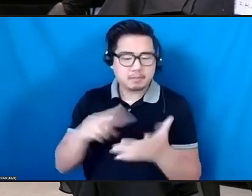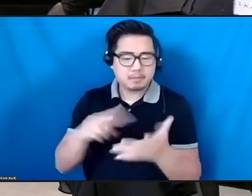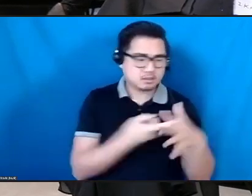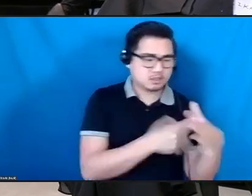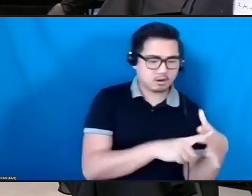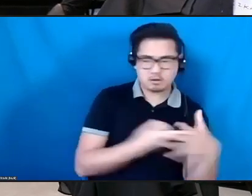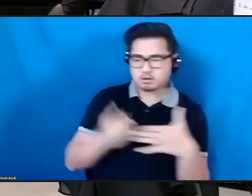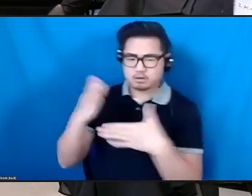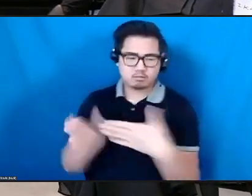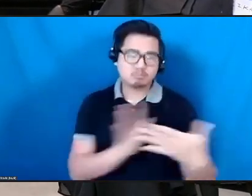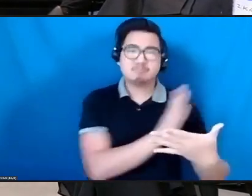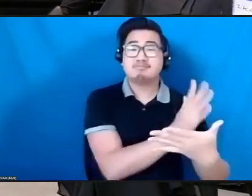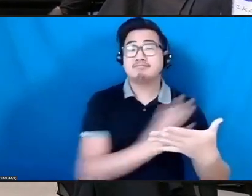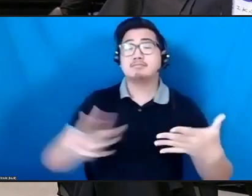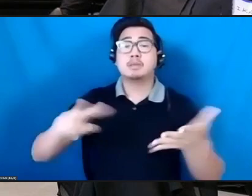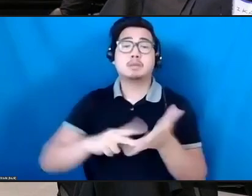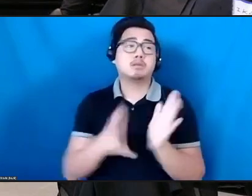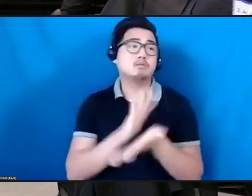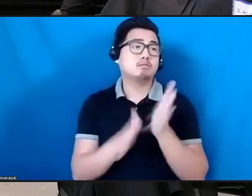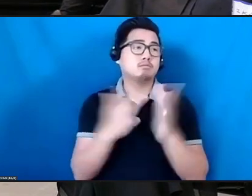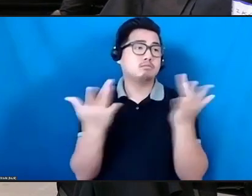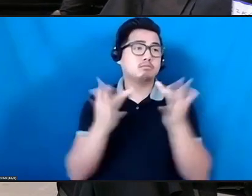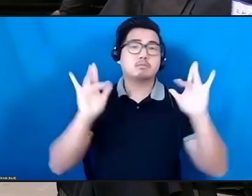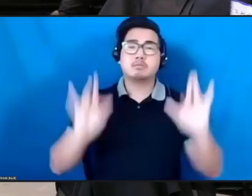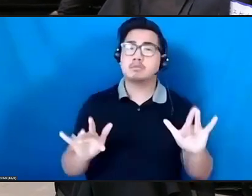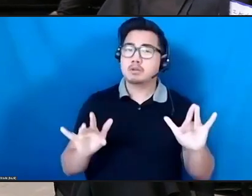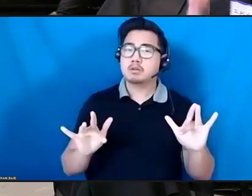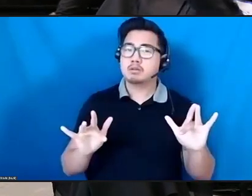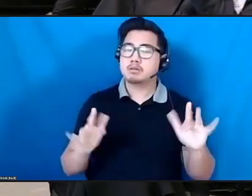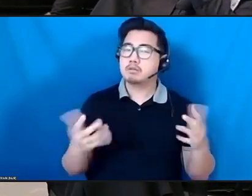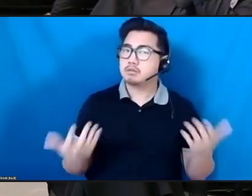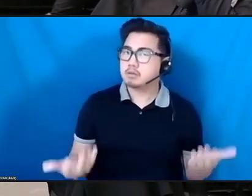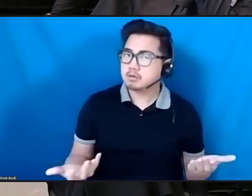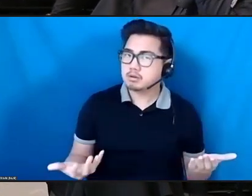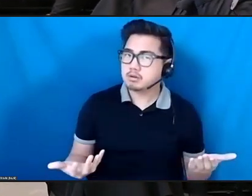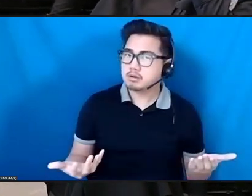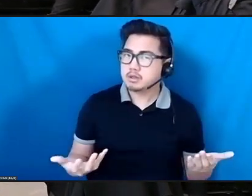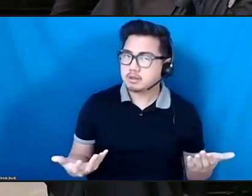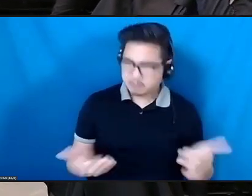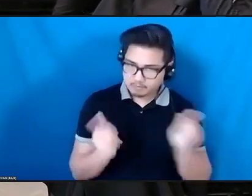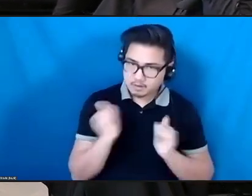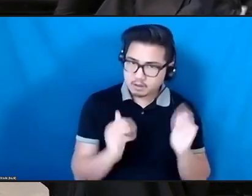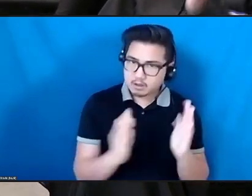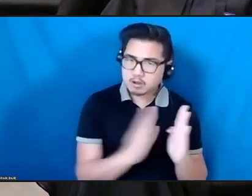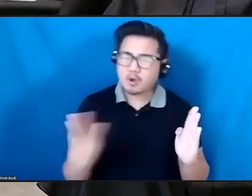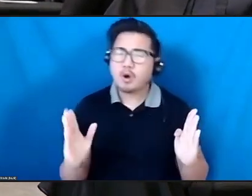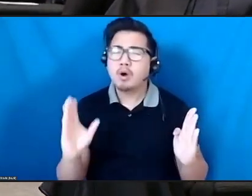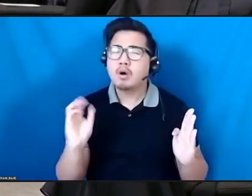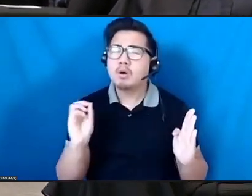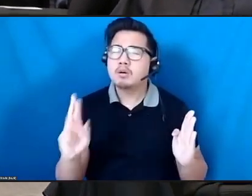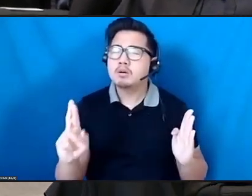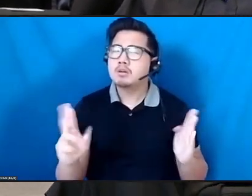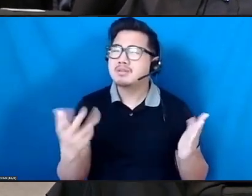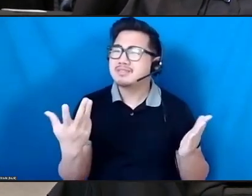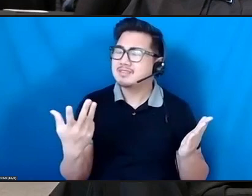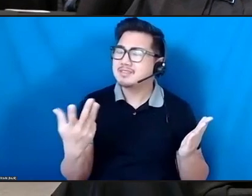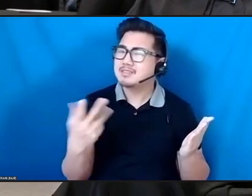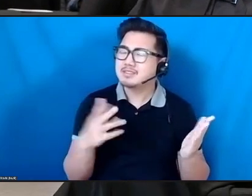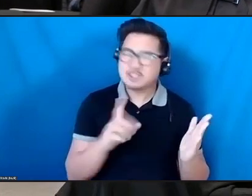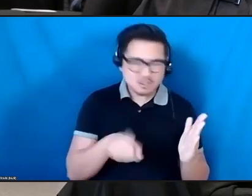is the beginning to end line is something more flexible, as you were saying, and